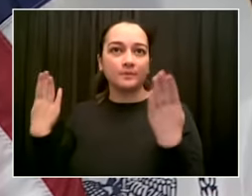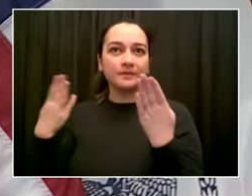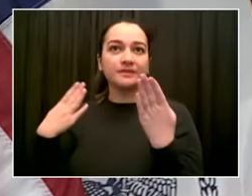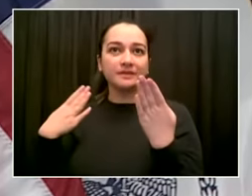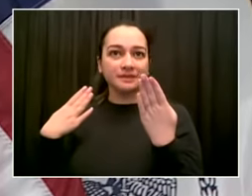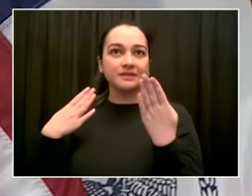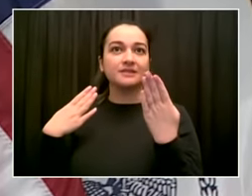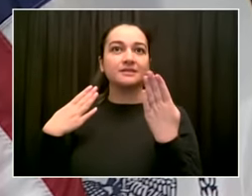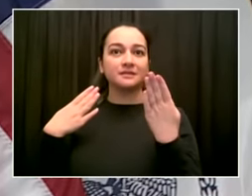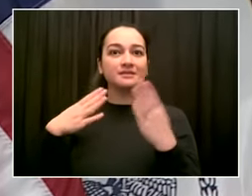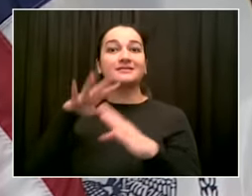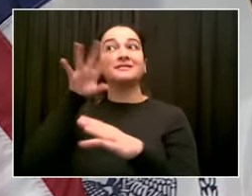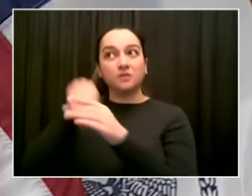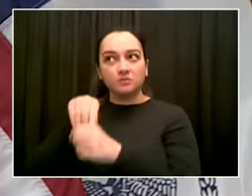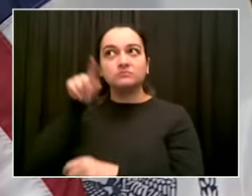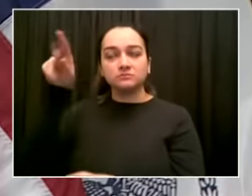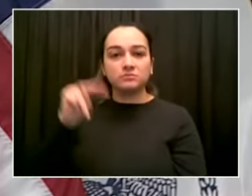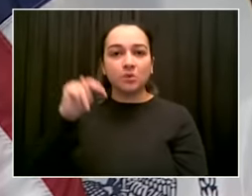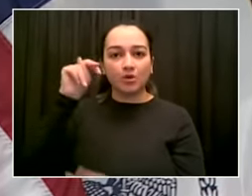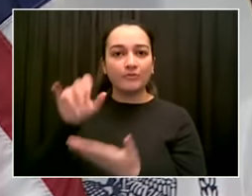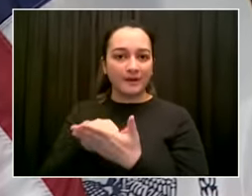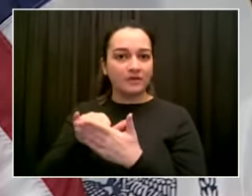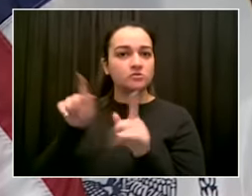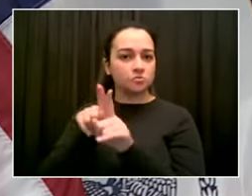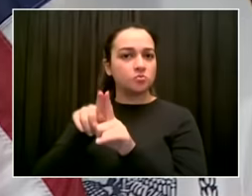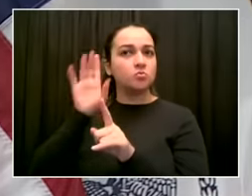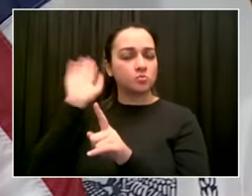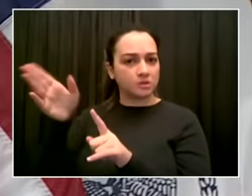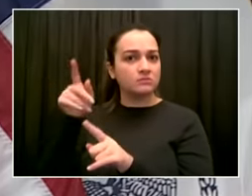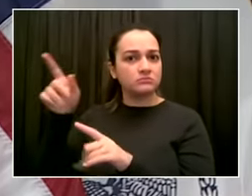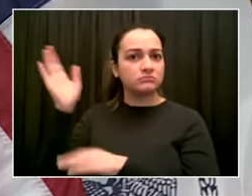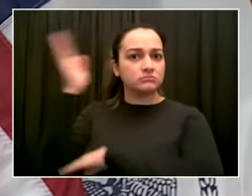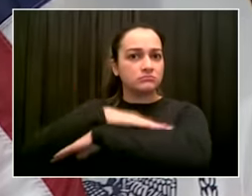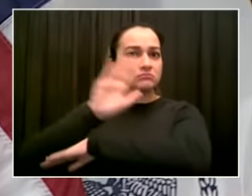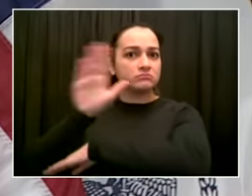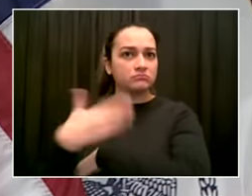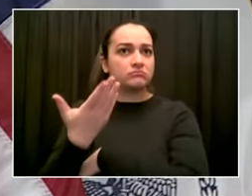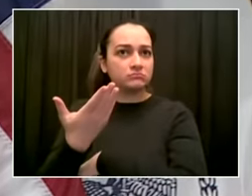again, a reminder on the truth of variants. Go ahead.